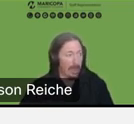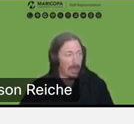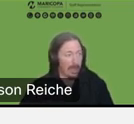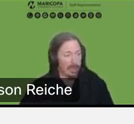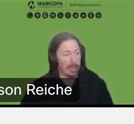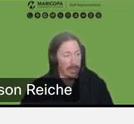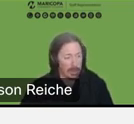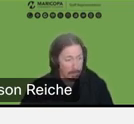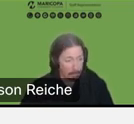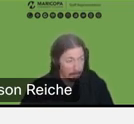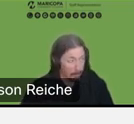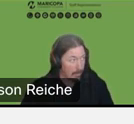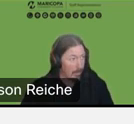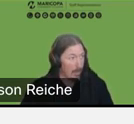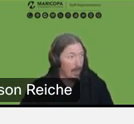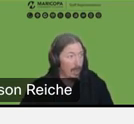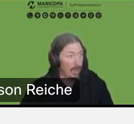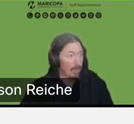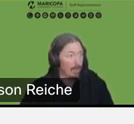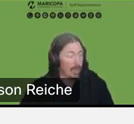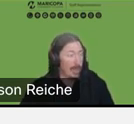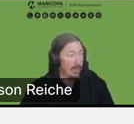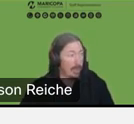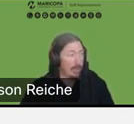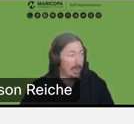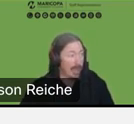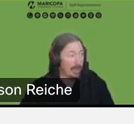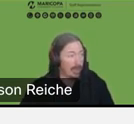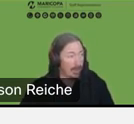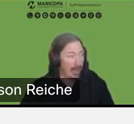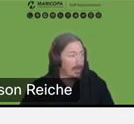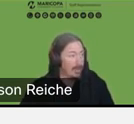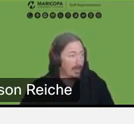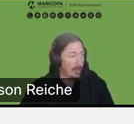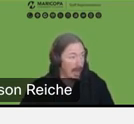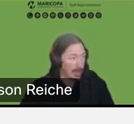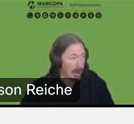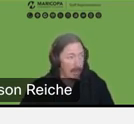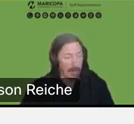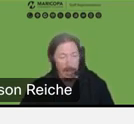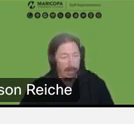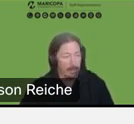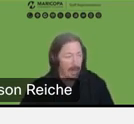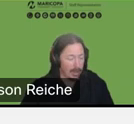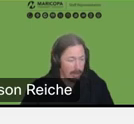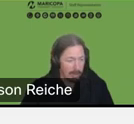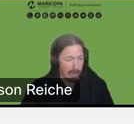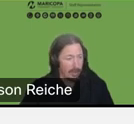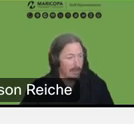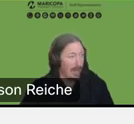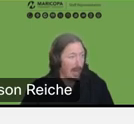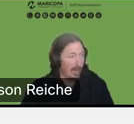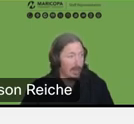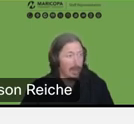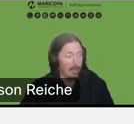yourself in a situation. So what they try to show is that you may have somebody who's lost an arm and now they've lost all sense of